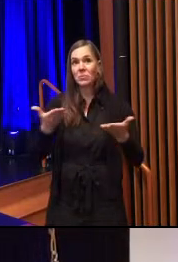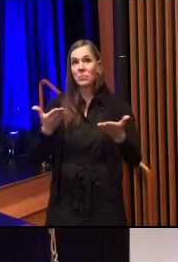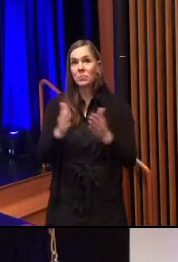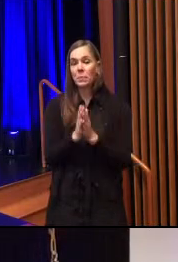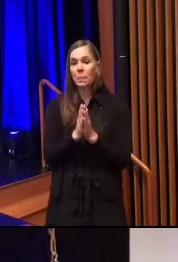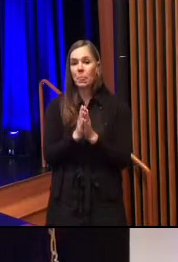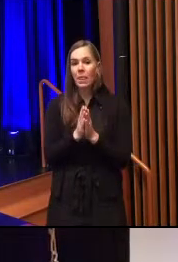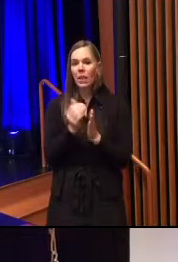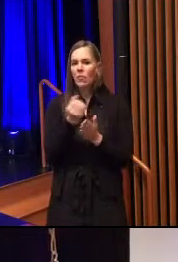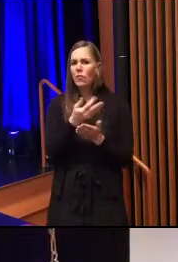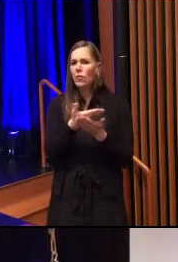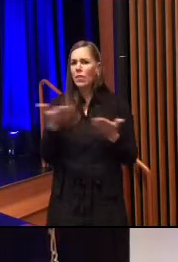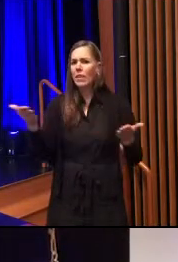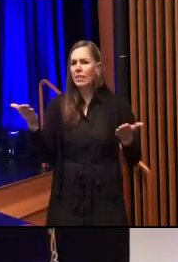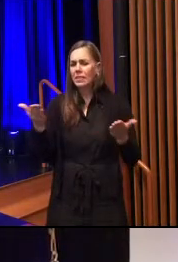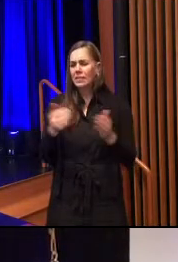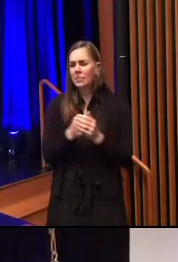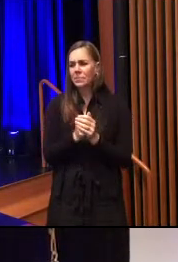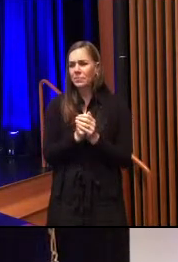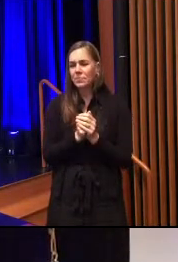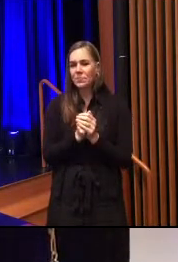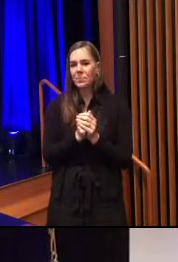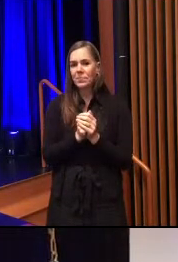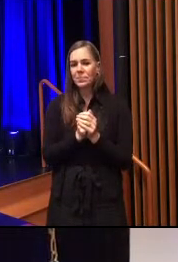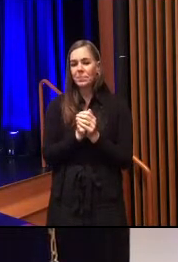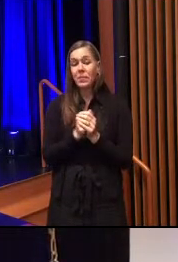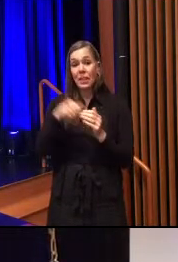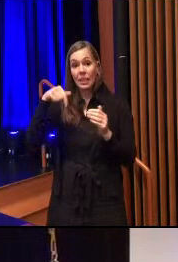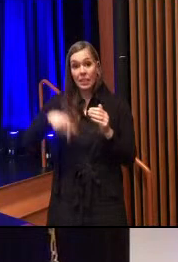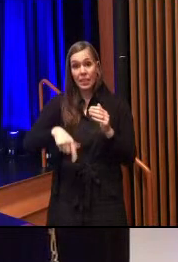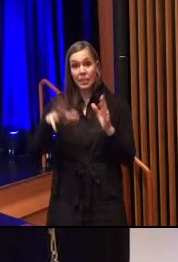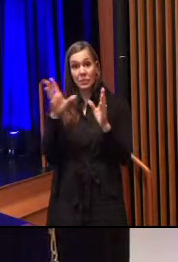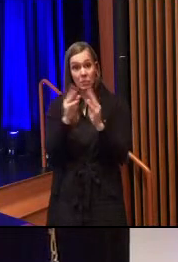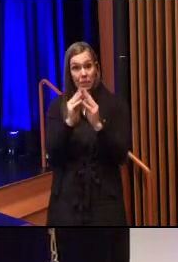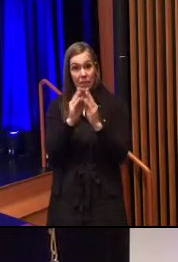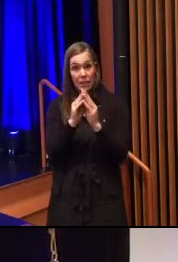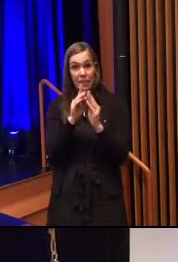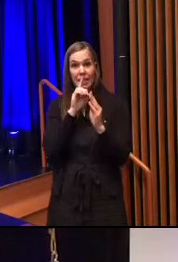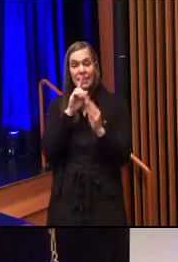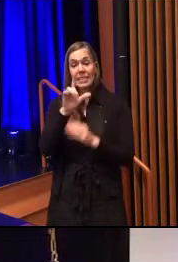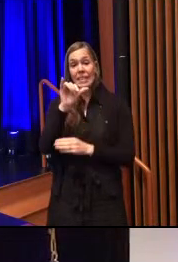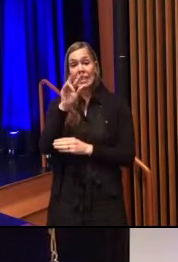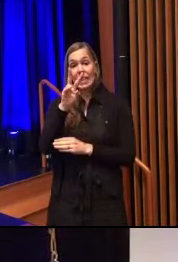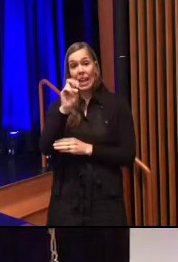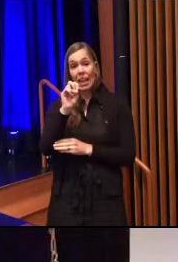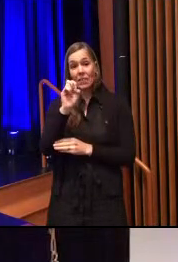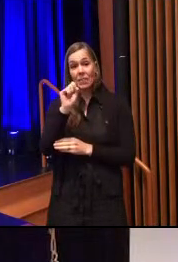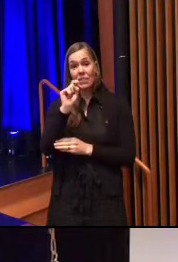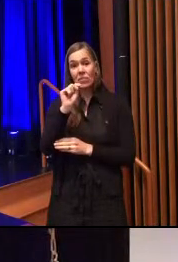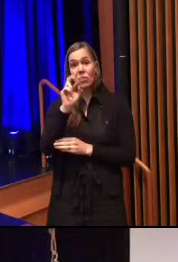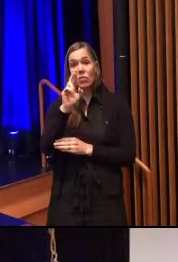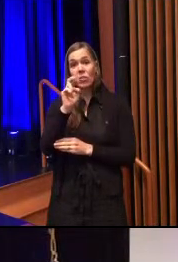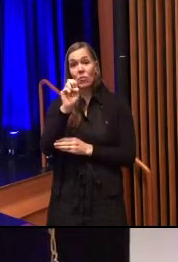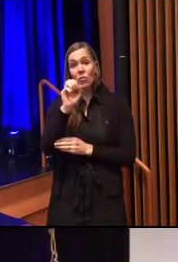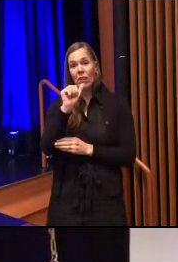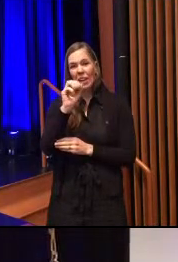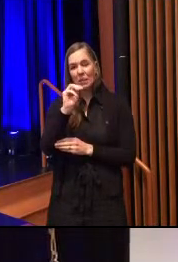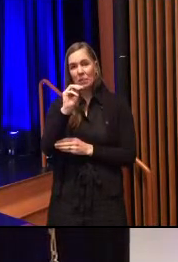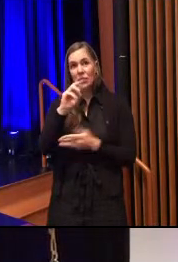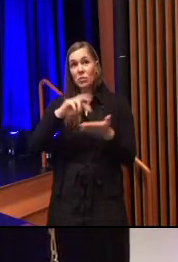Just a couple items of business of course this meeting is being live streamed so you are being recorded